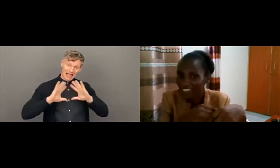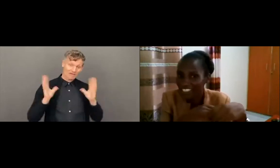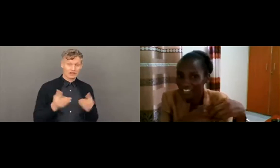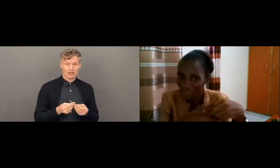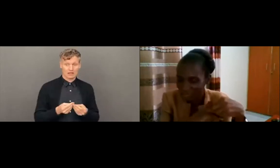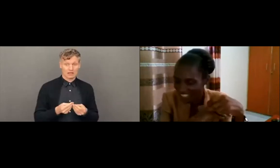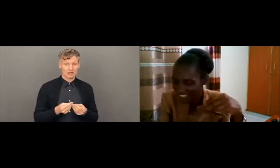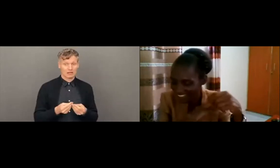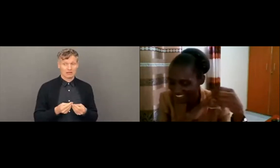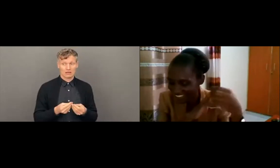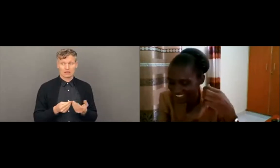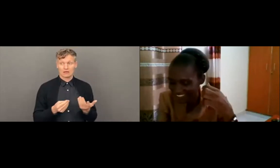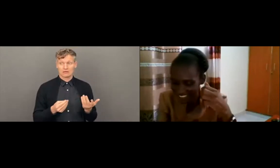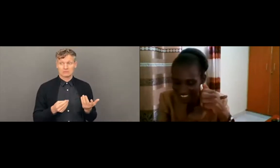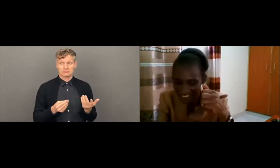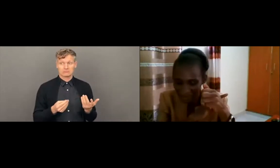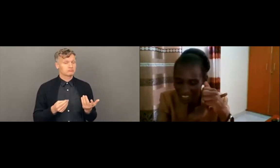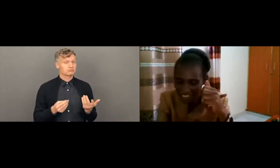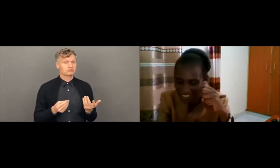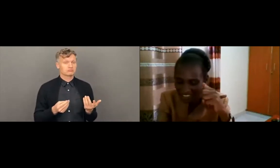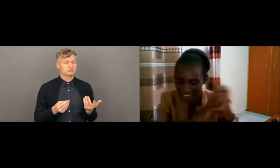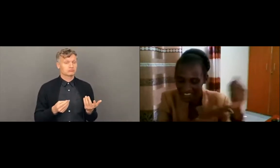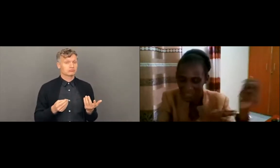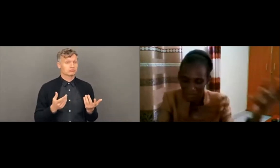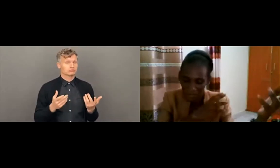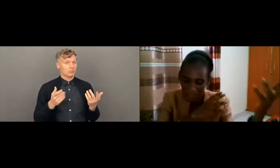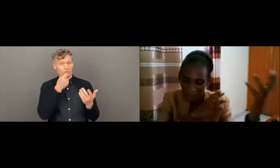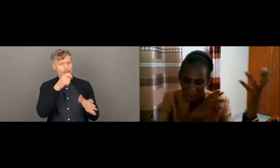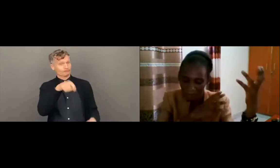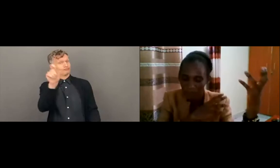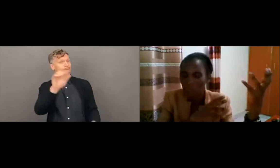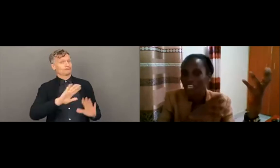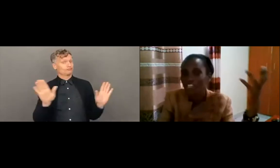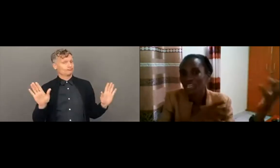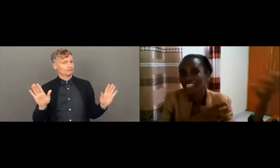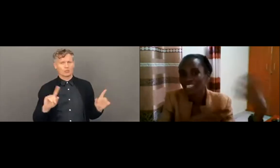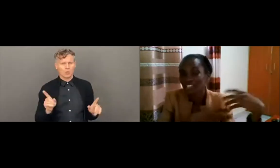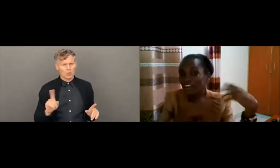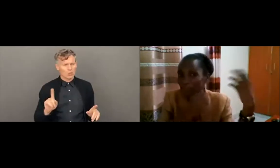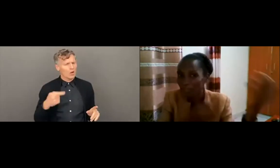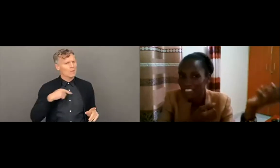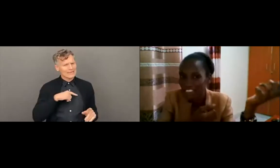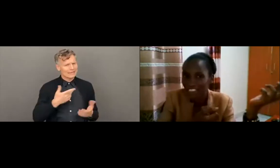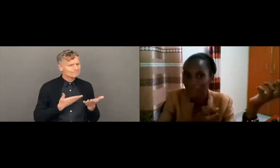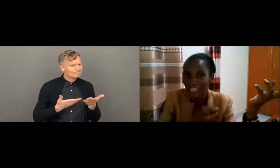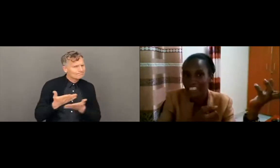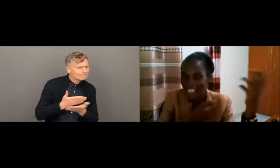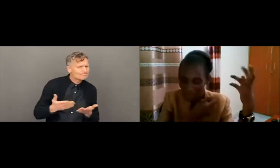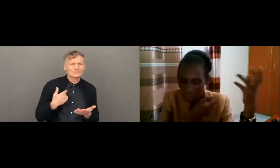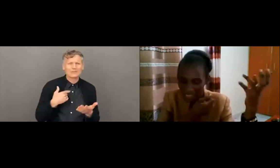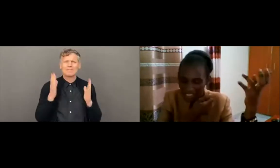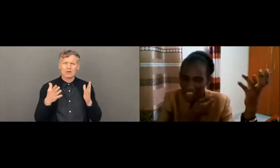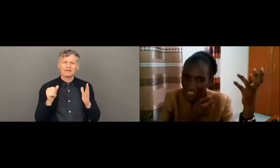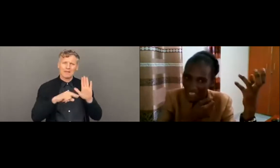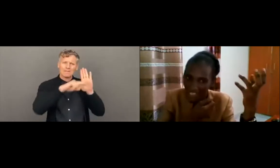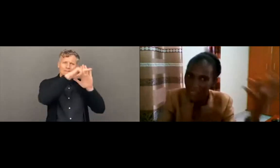acknowledged today that the PSHS is about, um, ensuring that you have the policies in place and